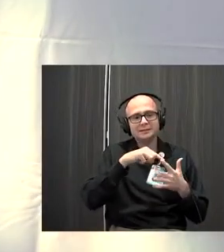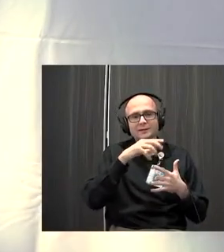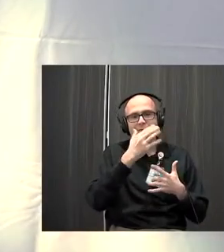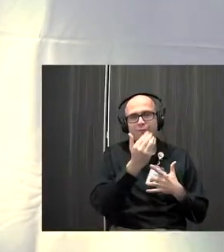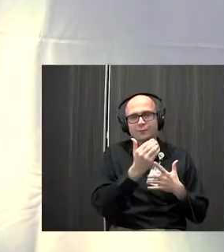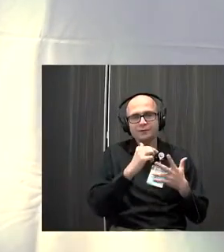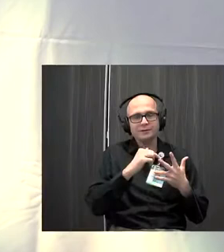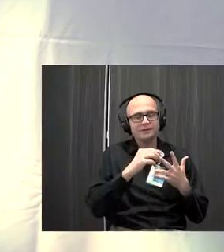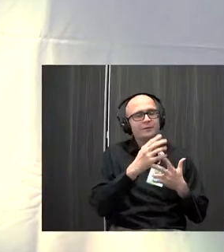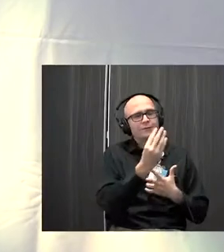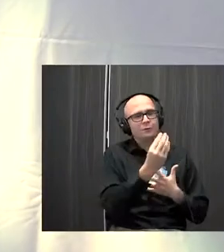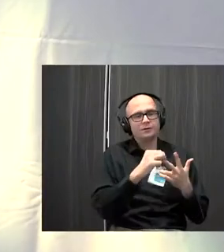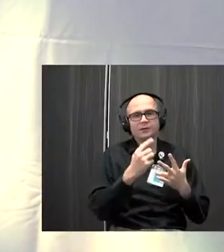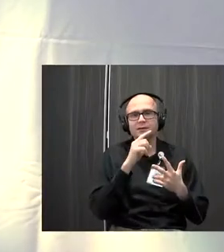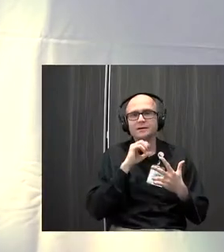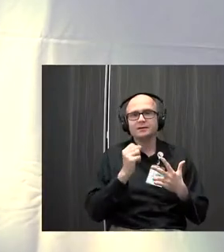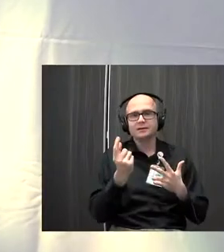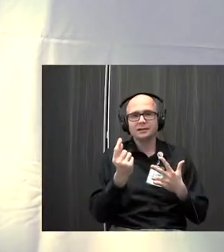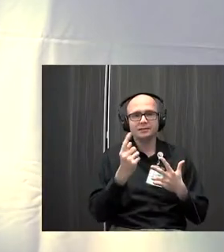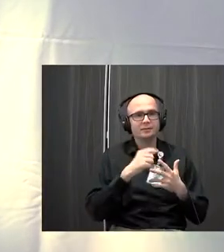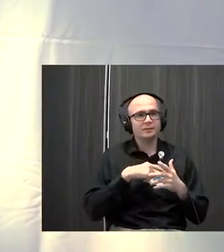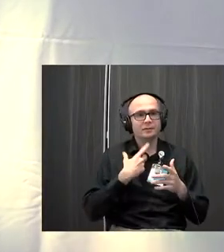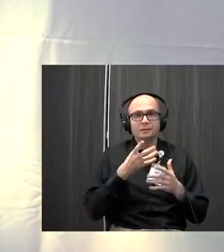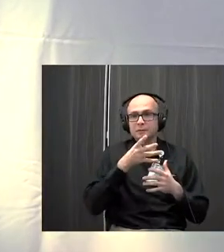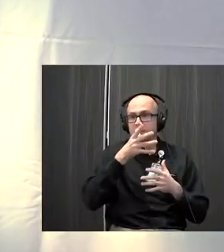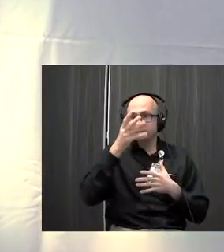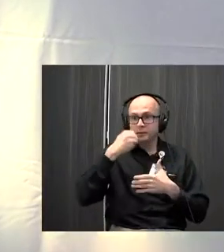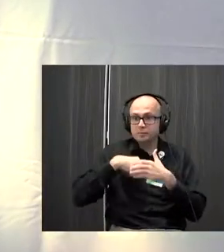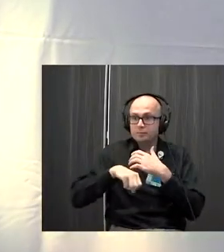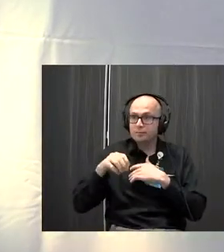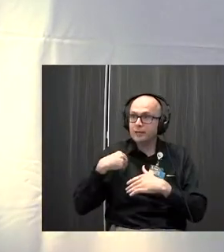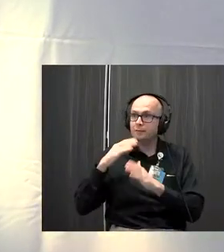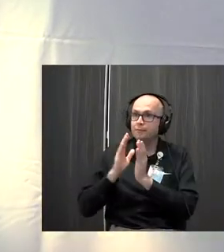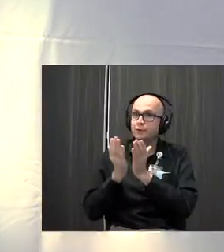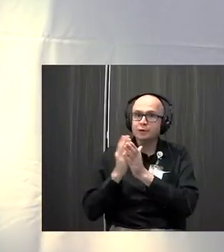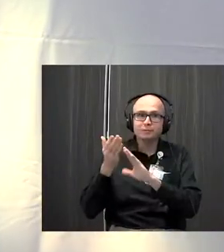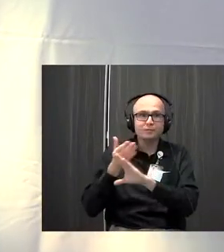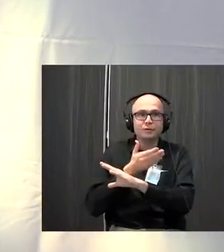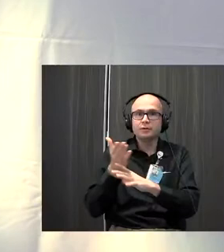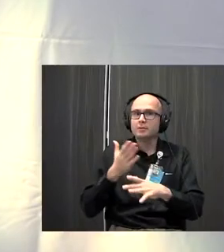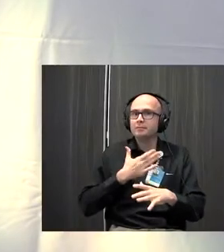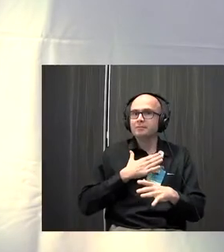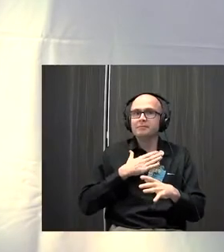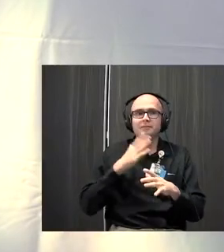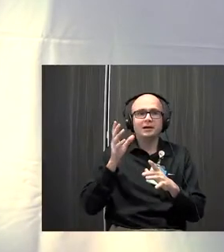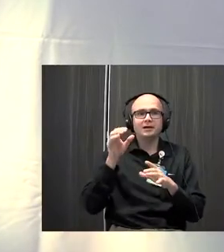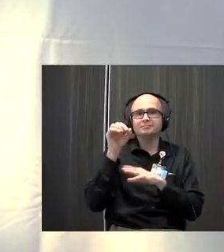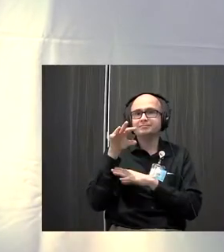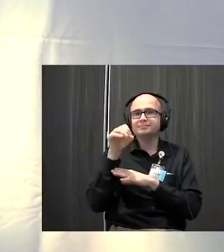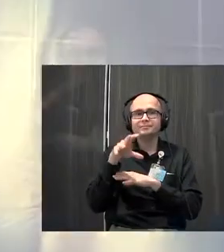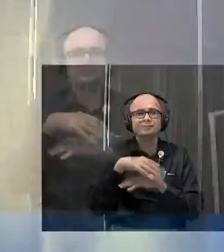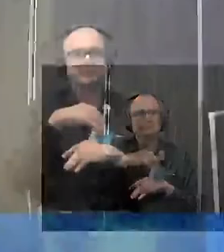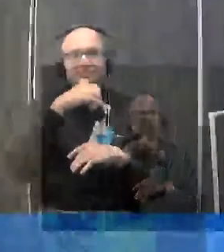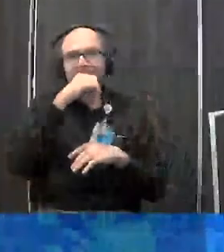11-year-old. Parenting never came with a manual. I wish it had, but it didn't. But my disclaimer is that I'm not a parent